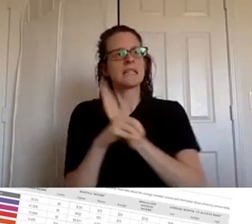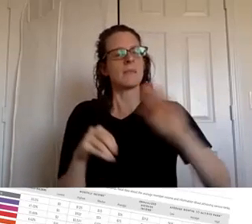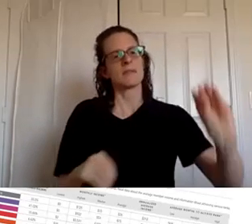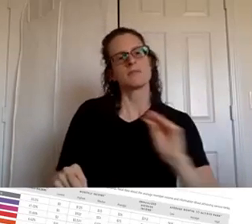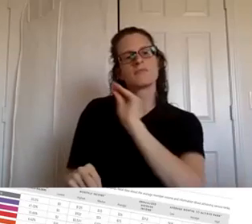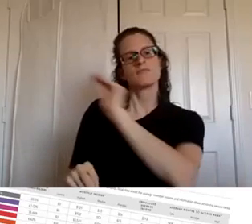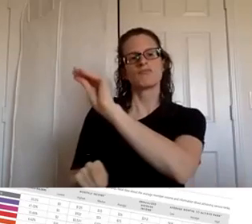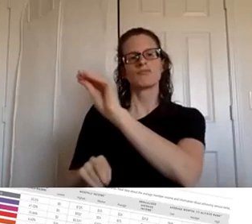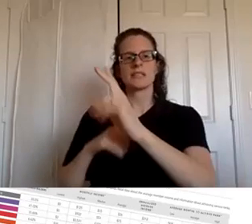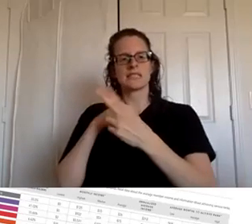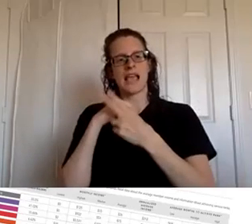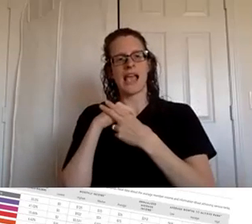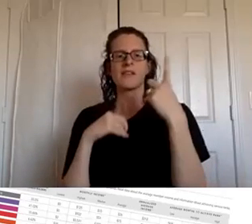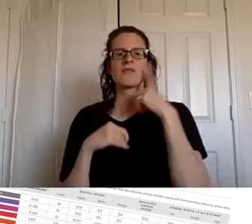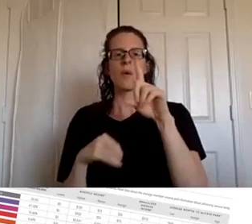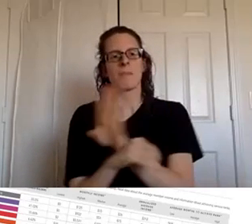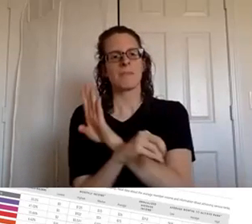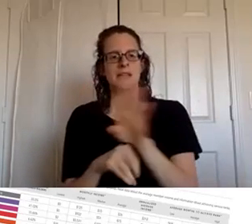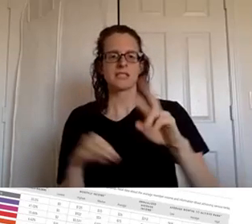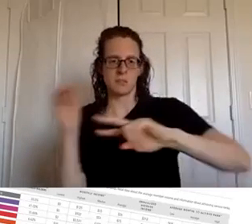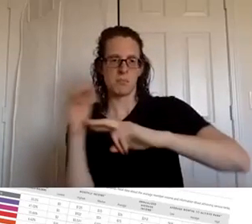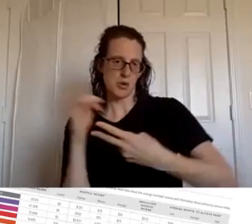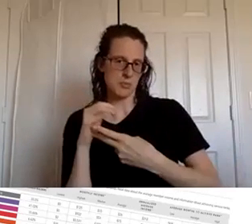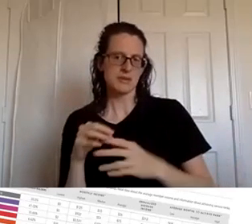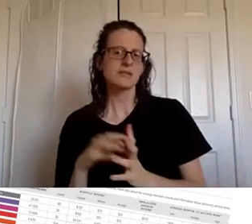business purposes so